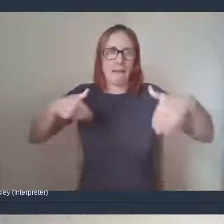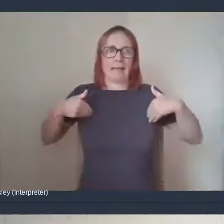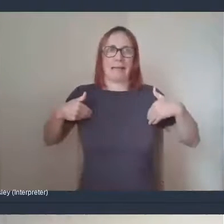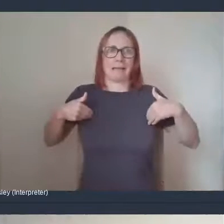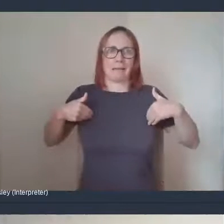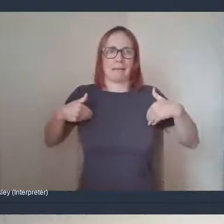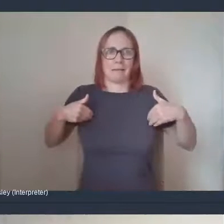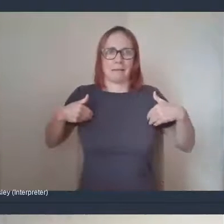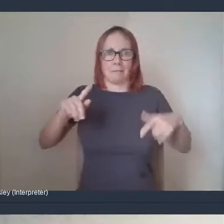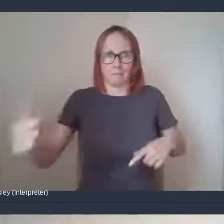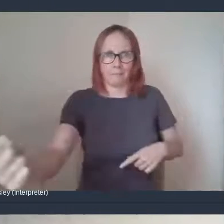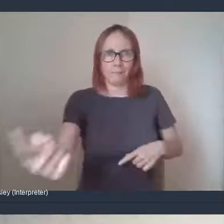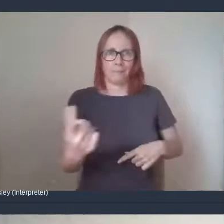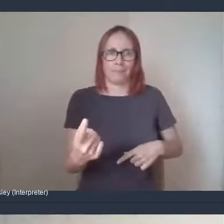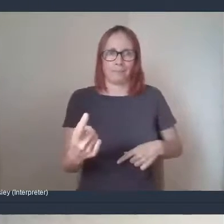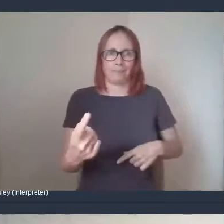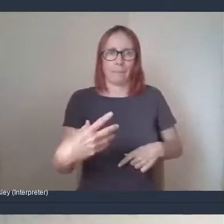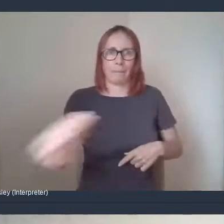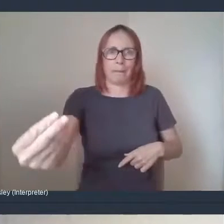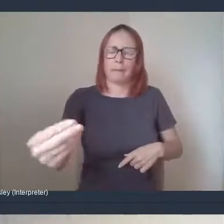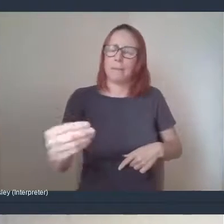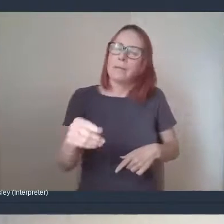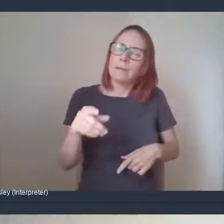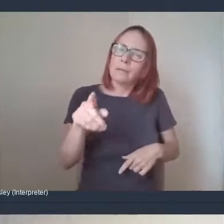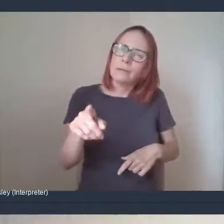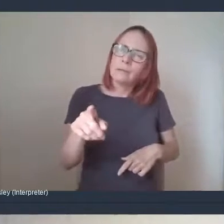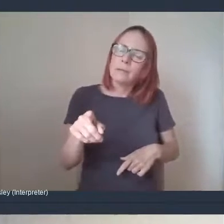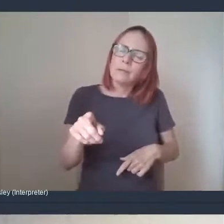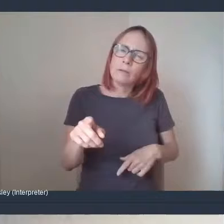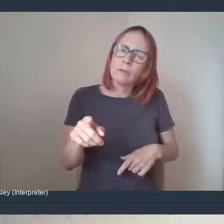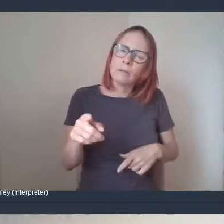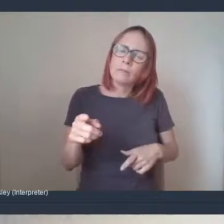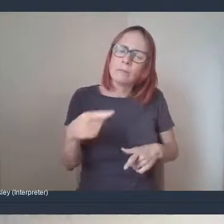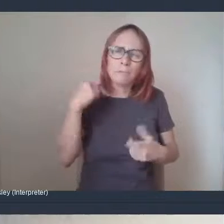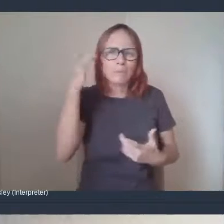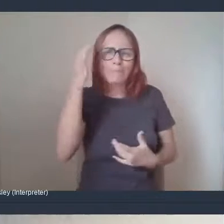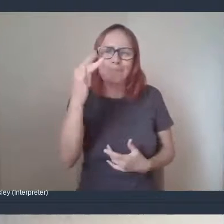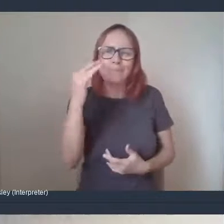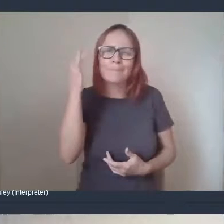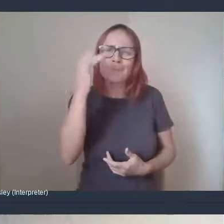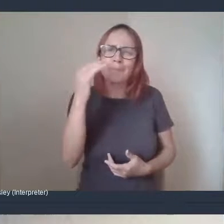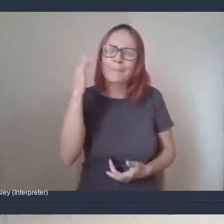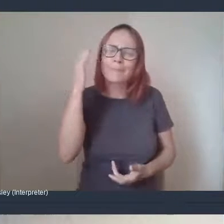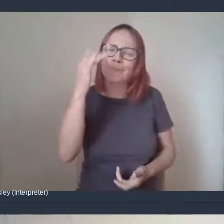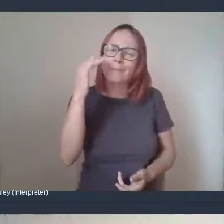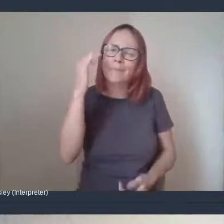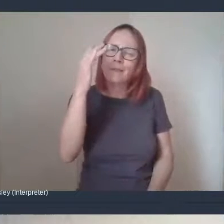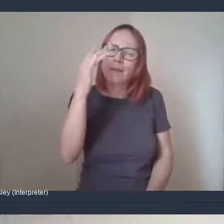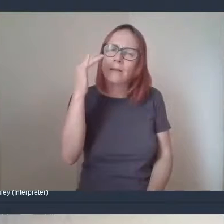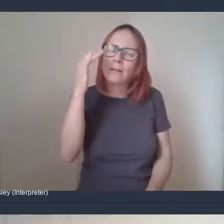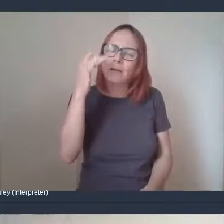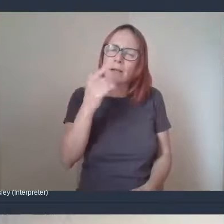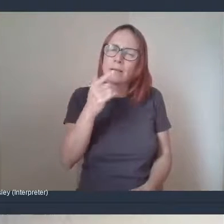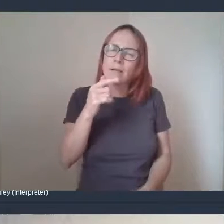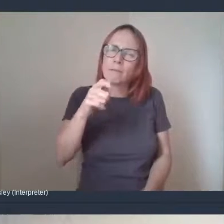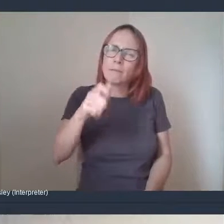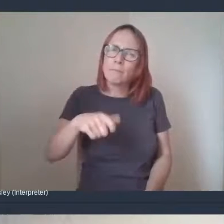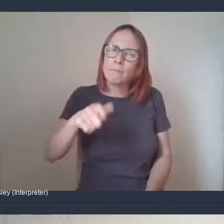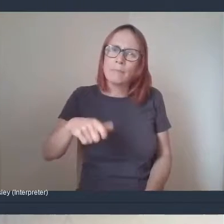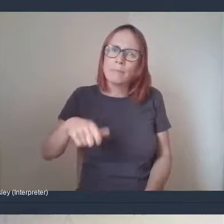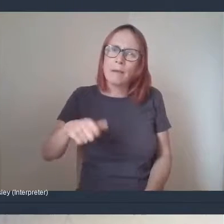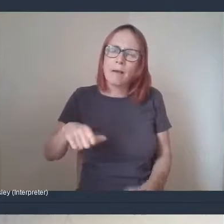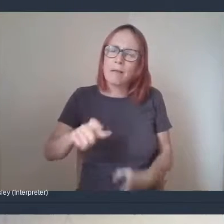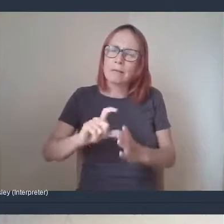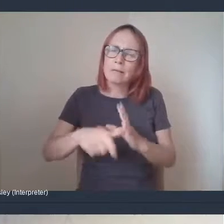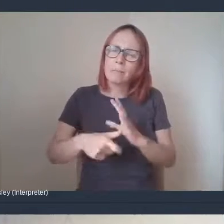But do you offer, like for people, I'm just thinking there, for people that are not able bodied,